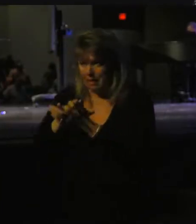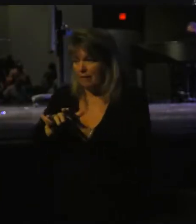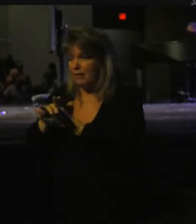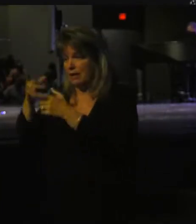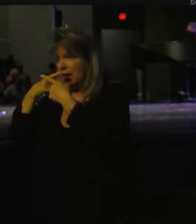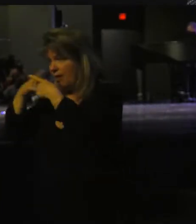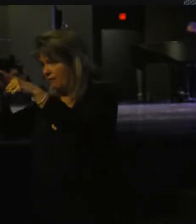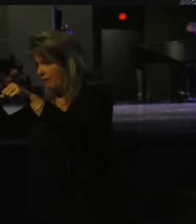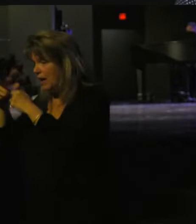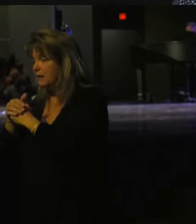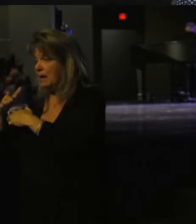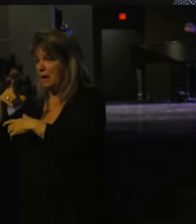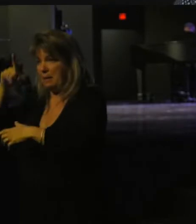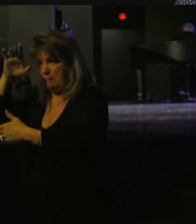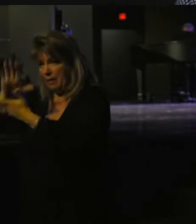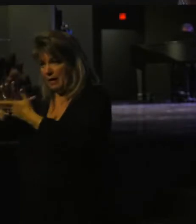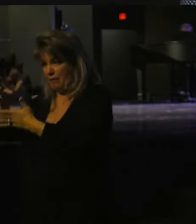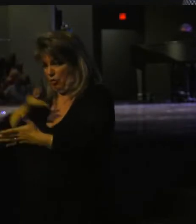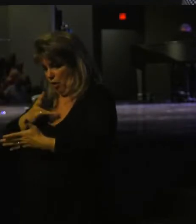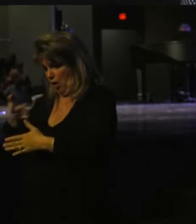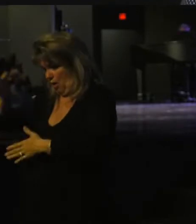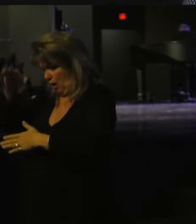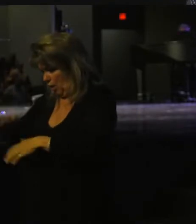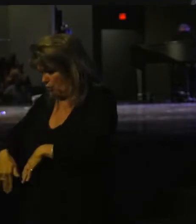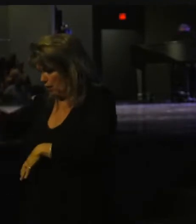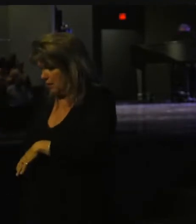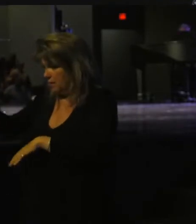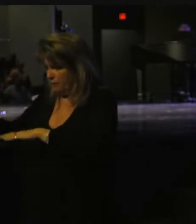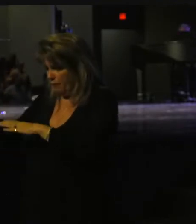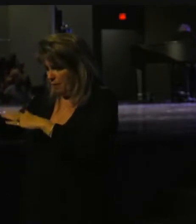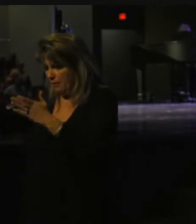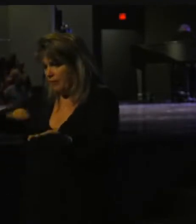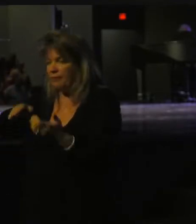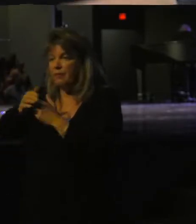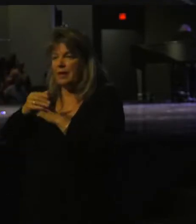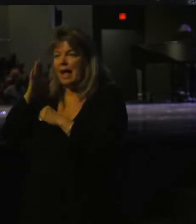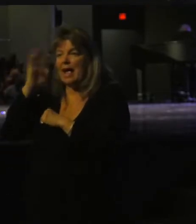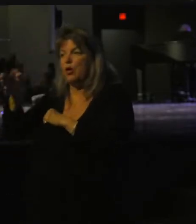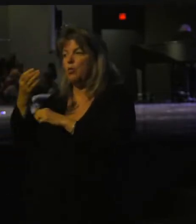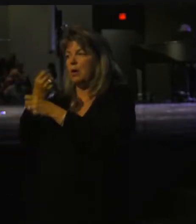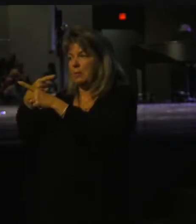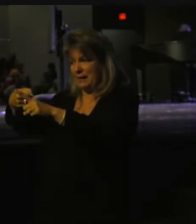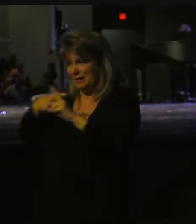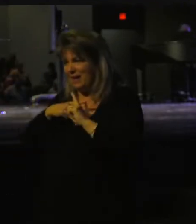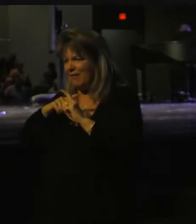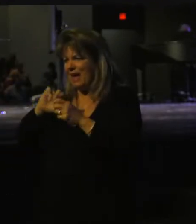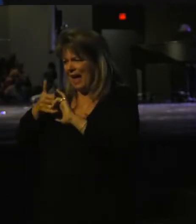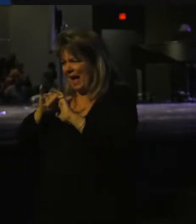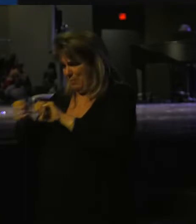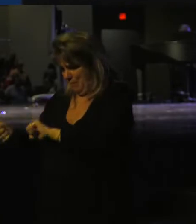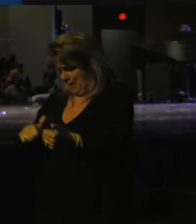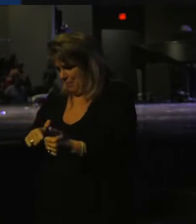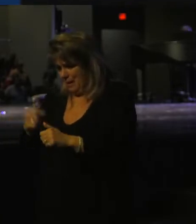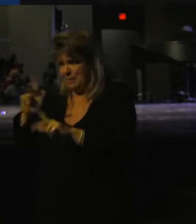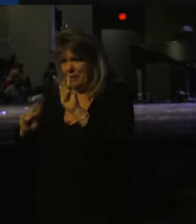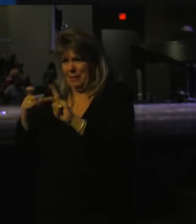Jesus is Lord and believe in your heart that God raised him from the dead you will be saved. How could we baptize people earlier in this service?